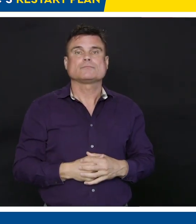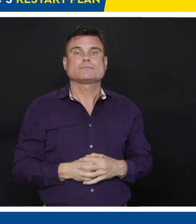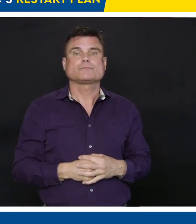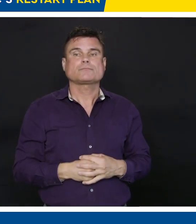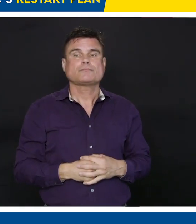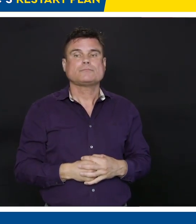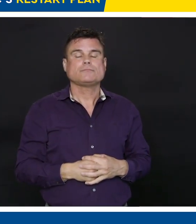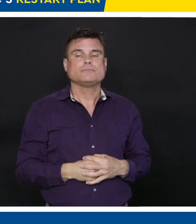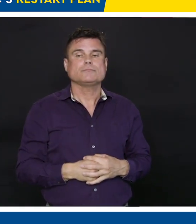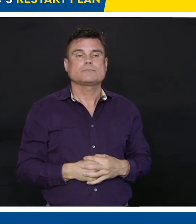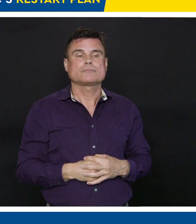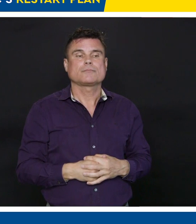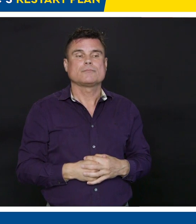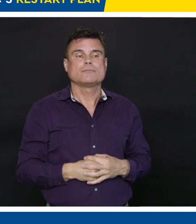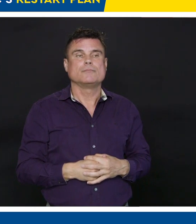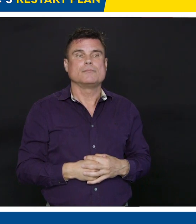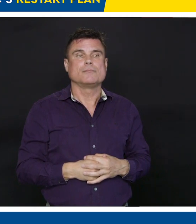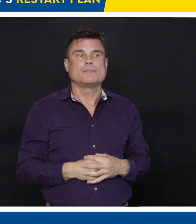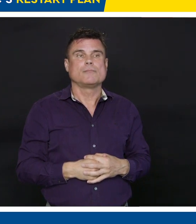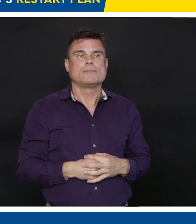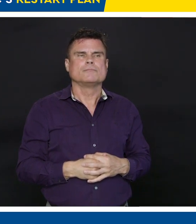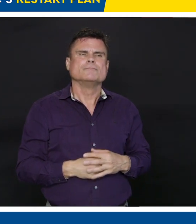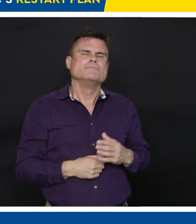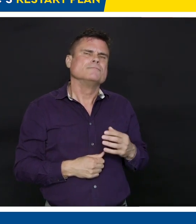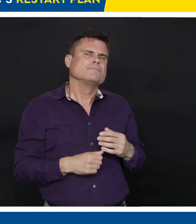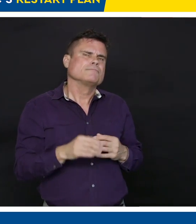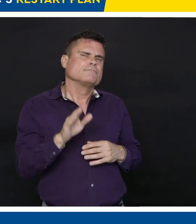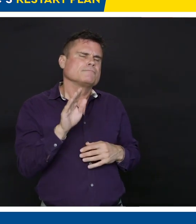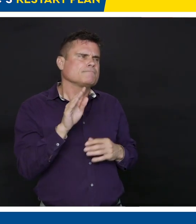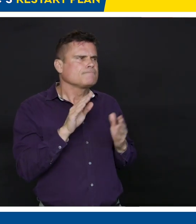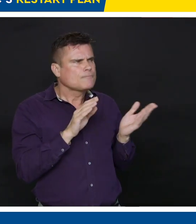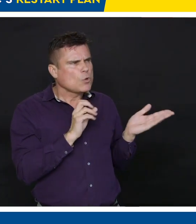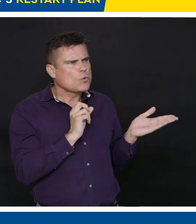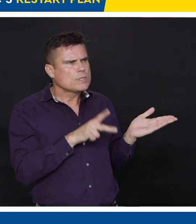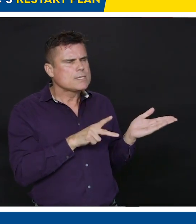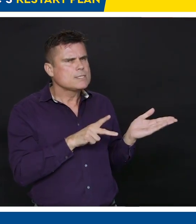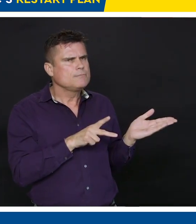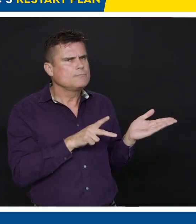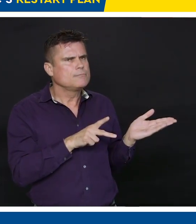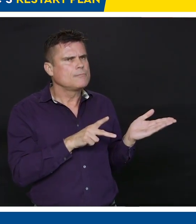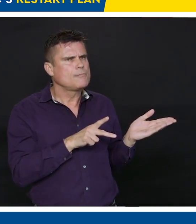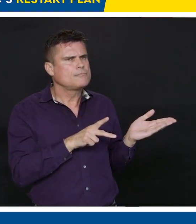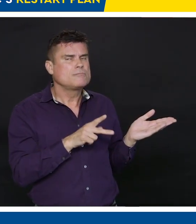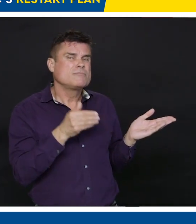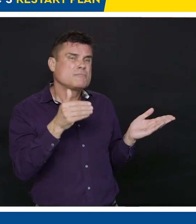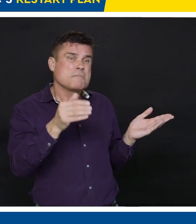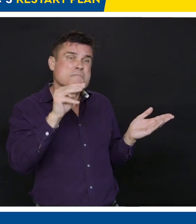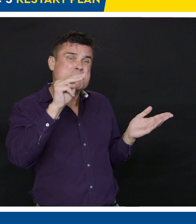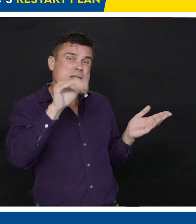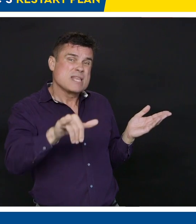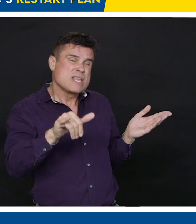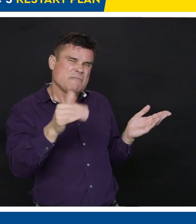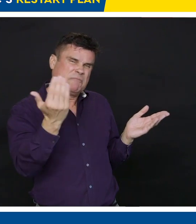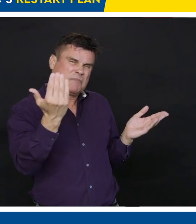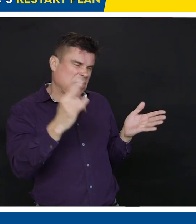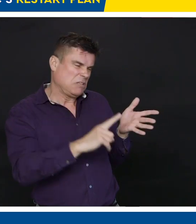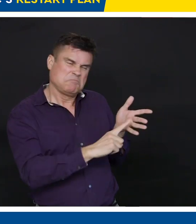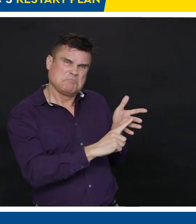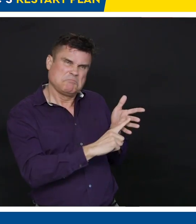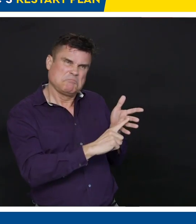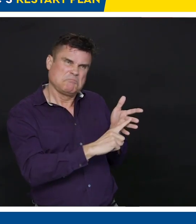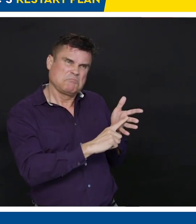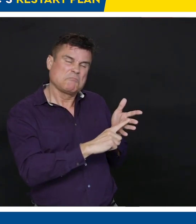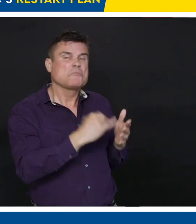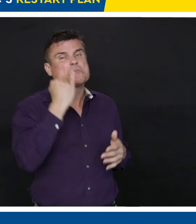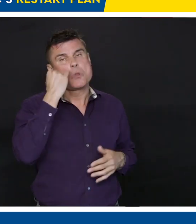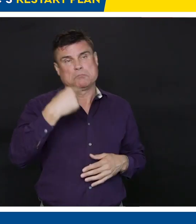Again, not to belabor the point on timing, but mid-May, I interpret that to be May 15th. If I'm a restaurant owner, do I have a reasonable expectation I can